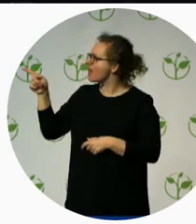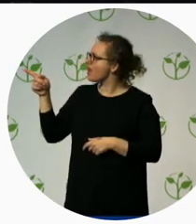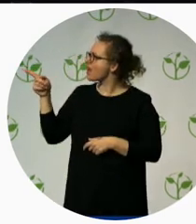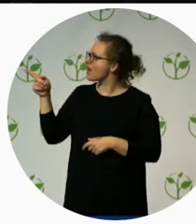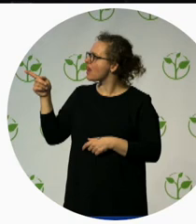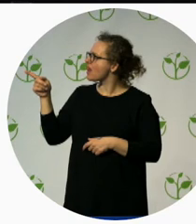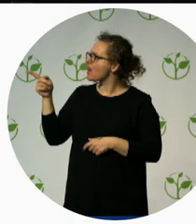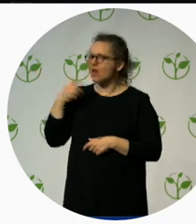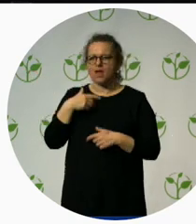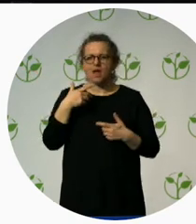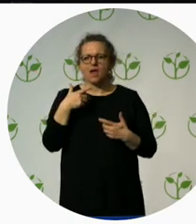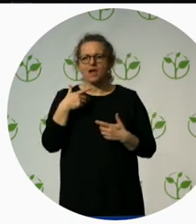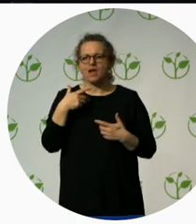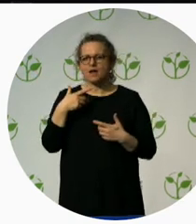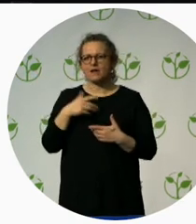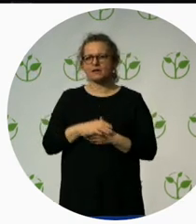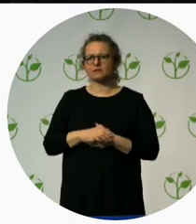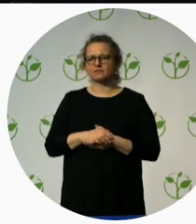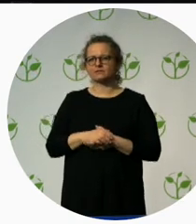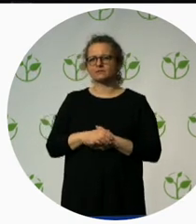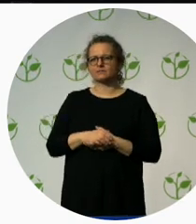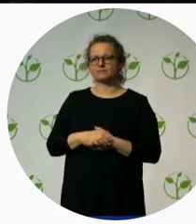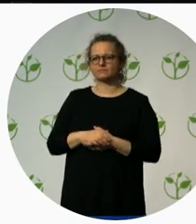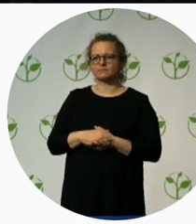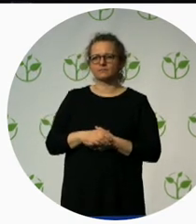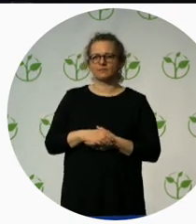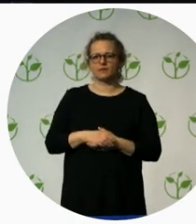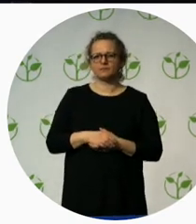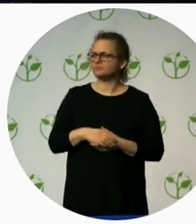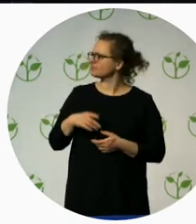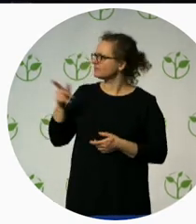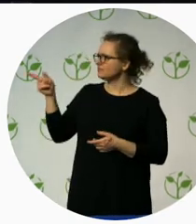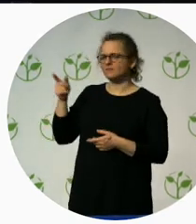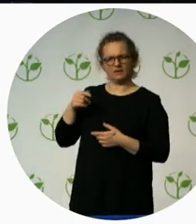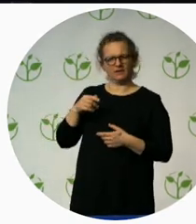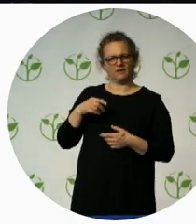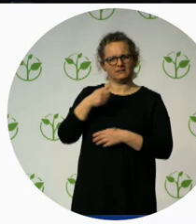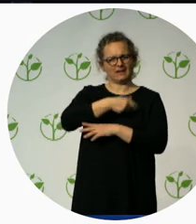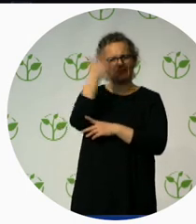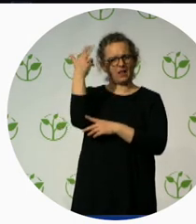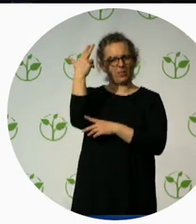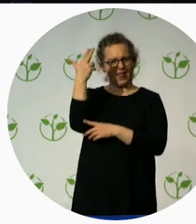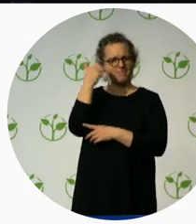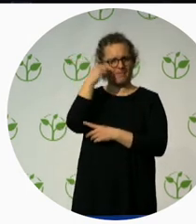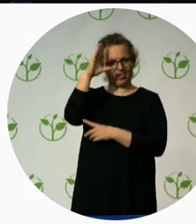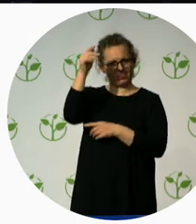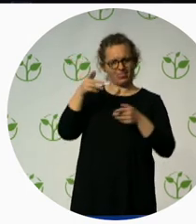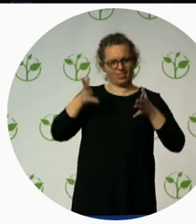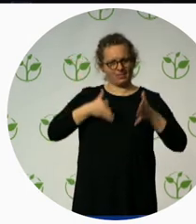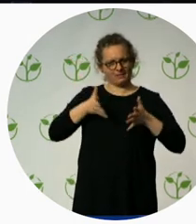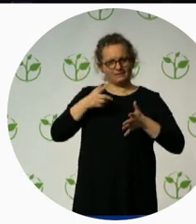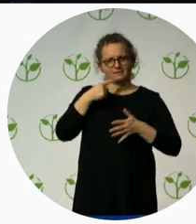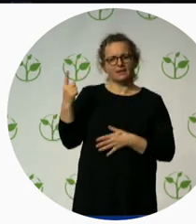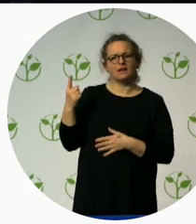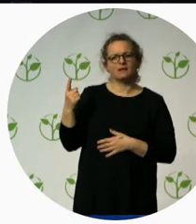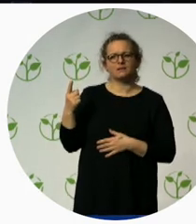problem is really that it's people speaking about disability is we speak about project. We don't speak about including it because if you look in